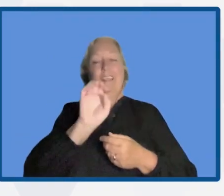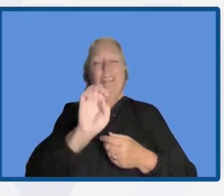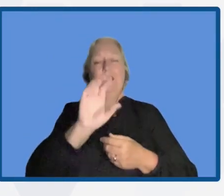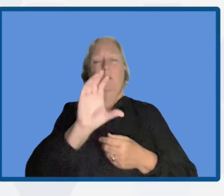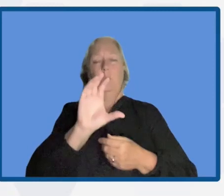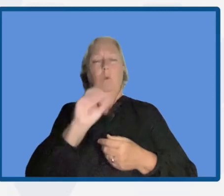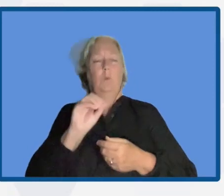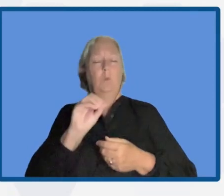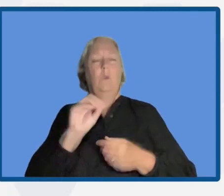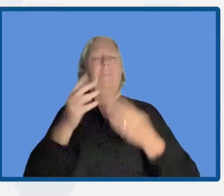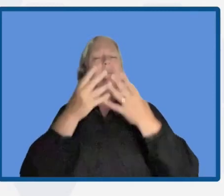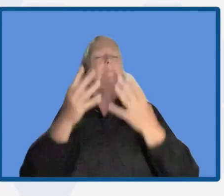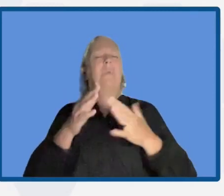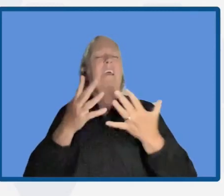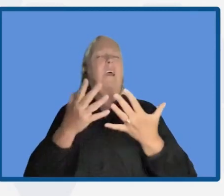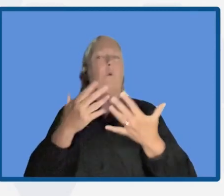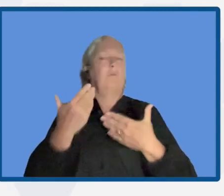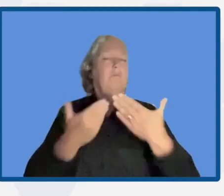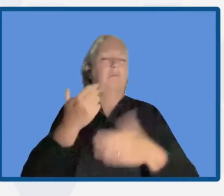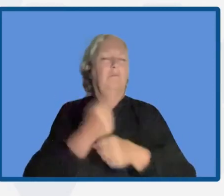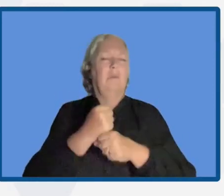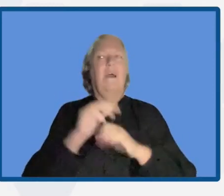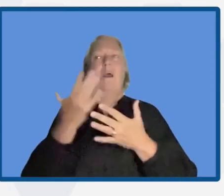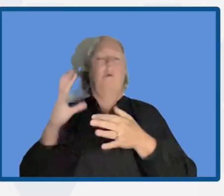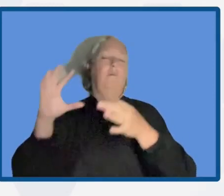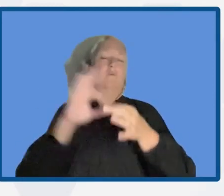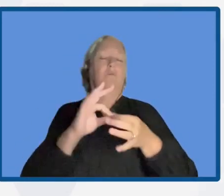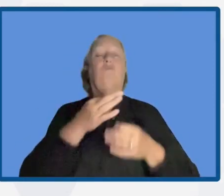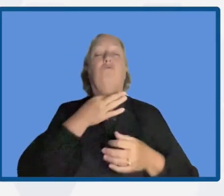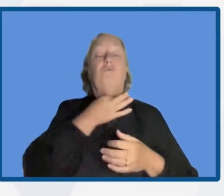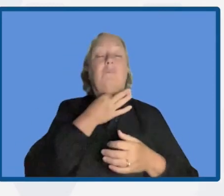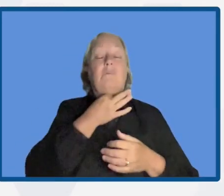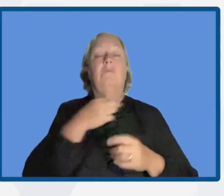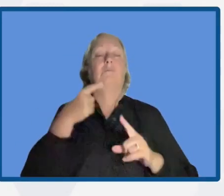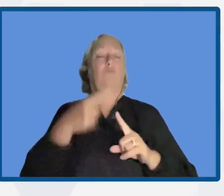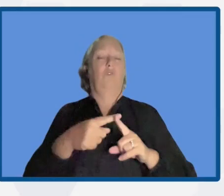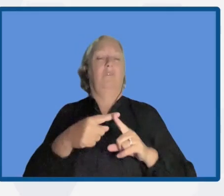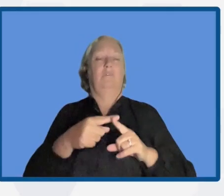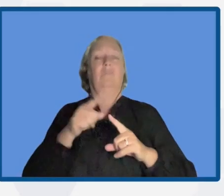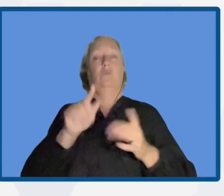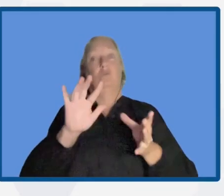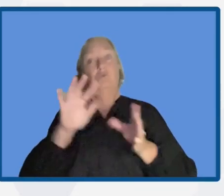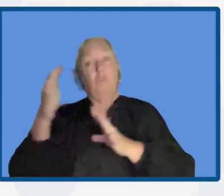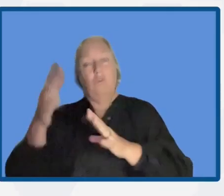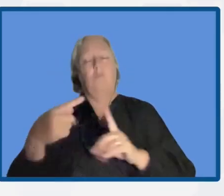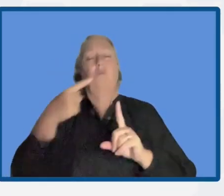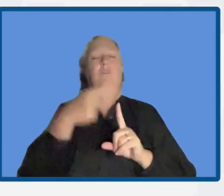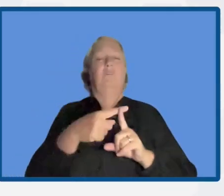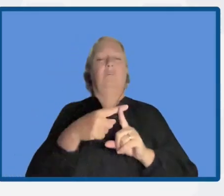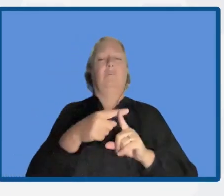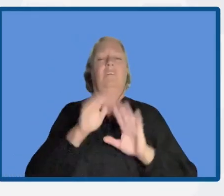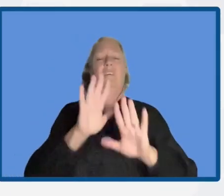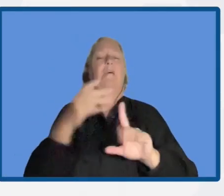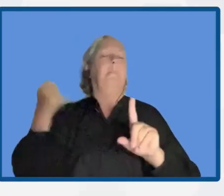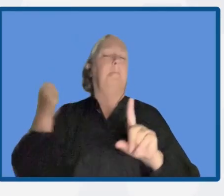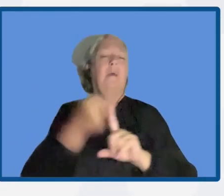are related to risk. They are also related to disasters and their impact on